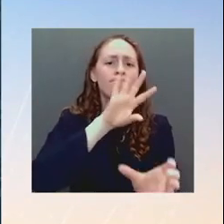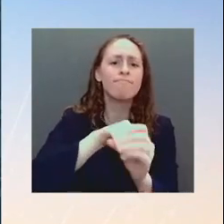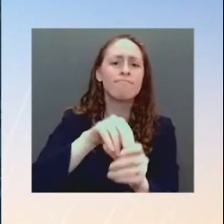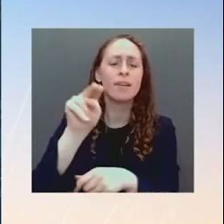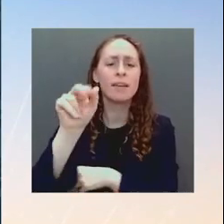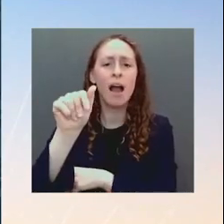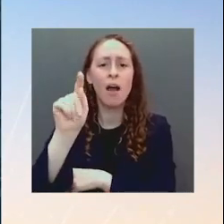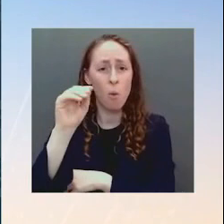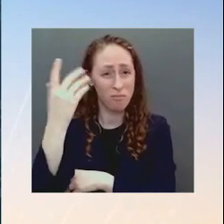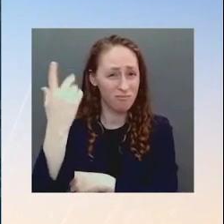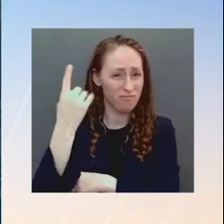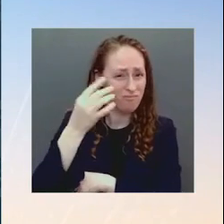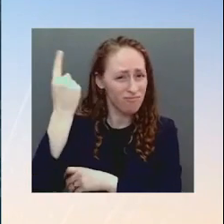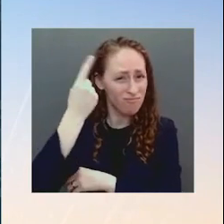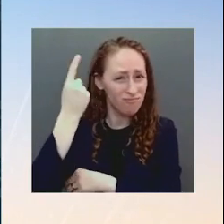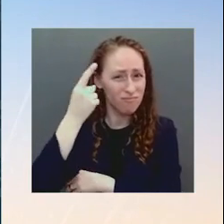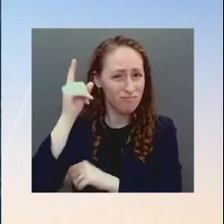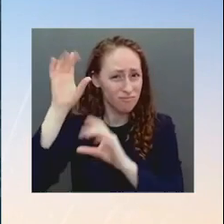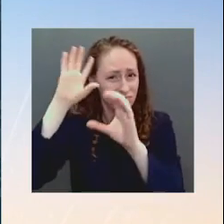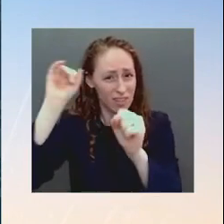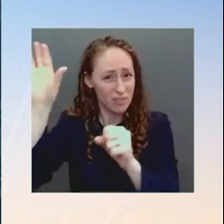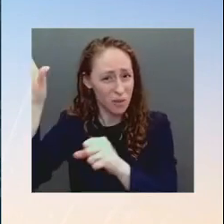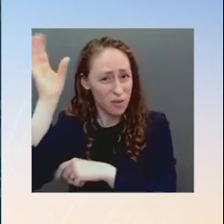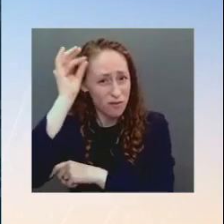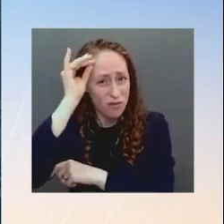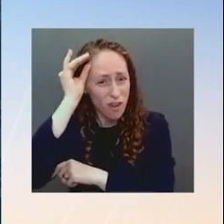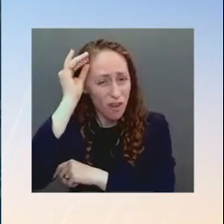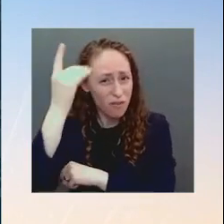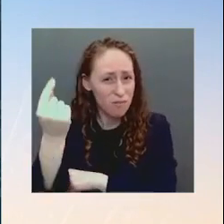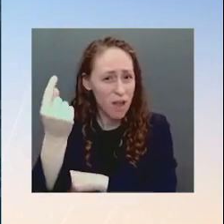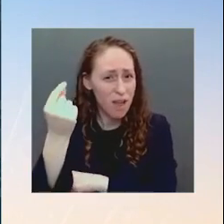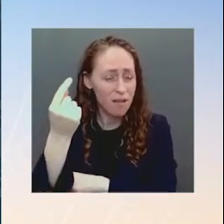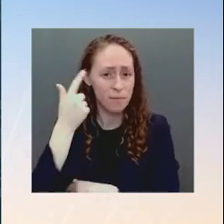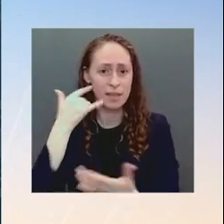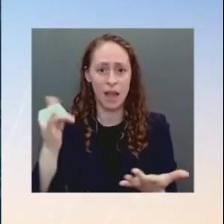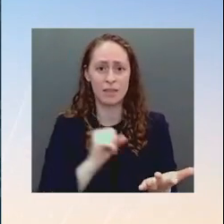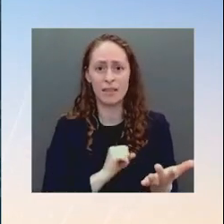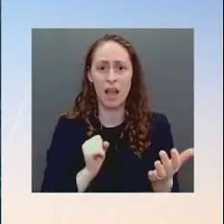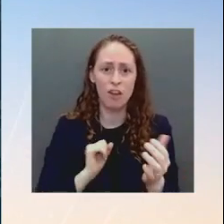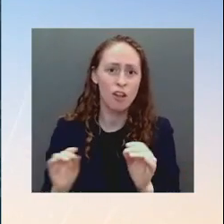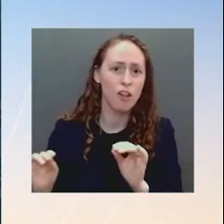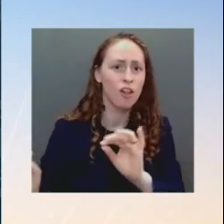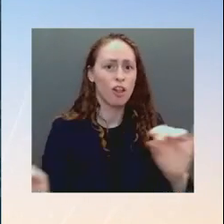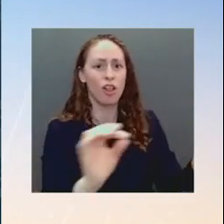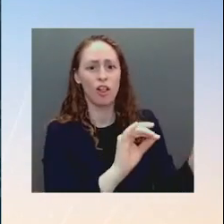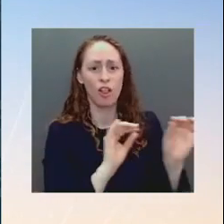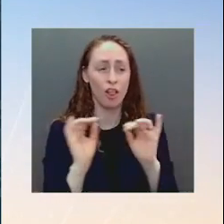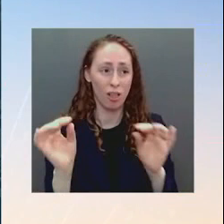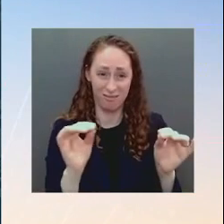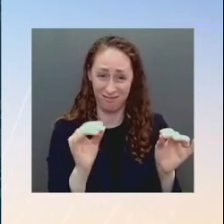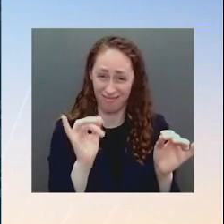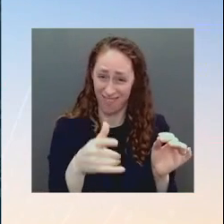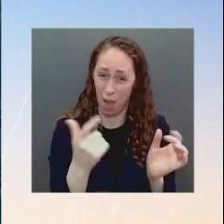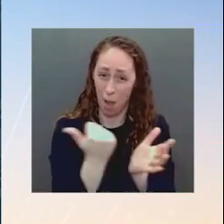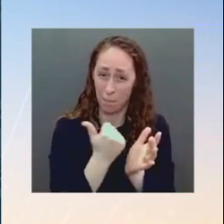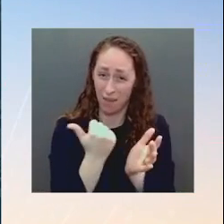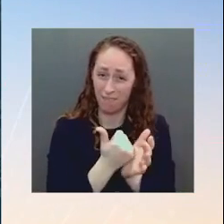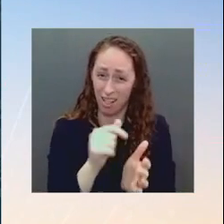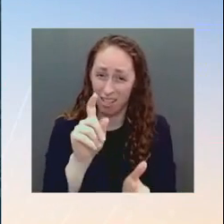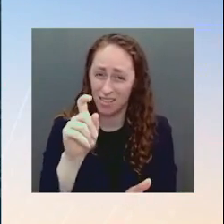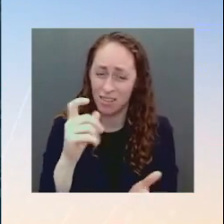you are just digesting Russian misinformation and parroting Russian talking points, you are not aligned